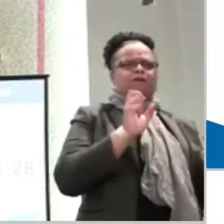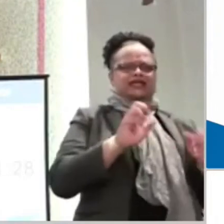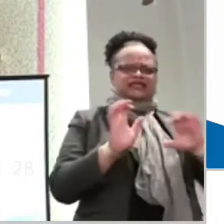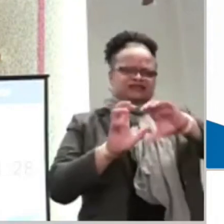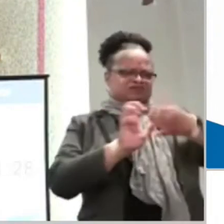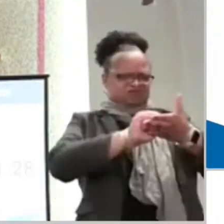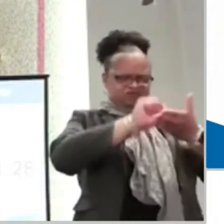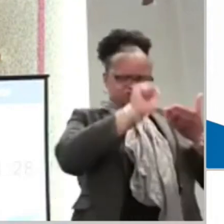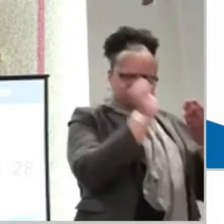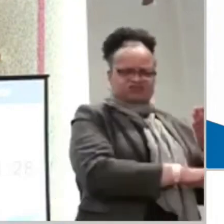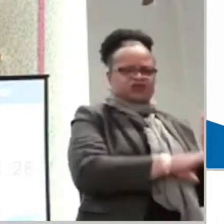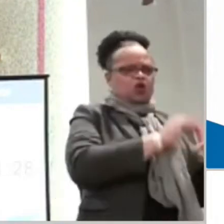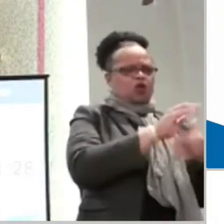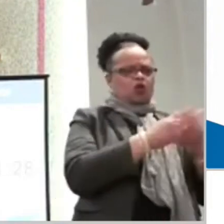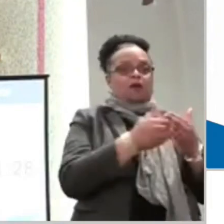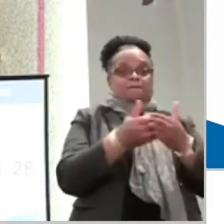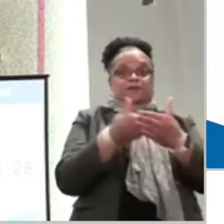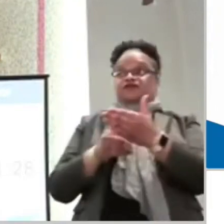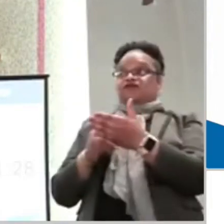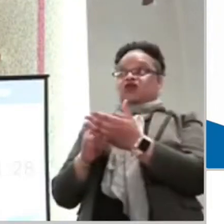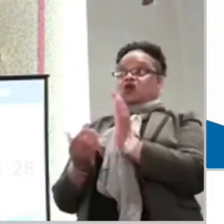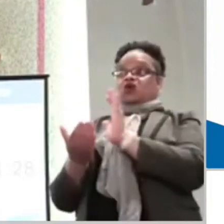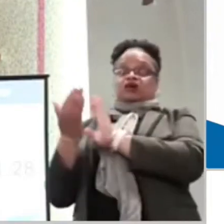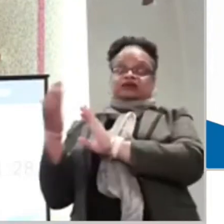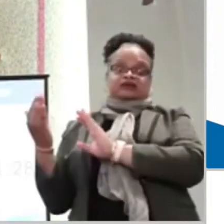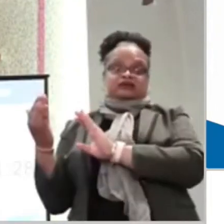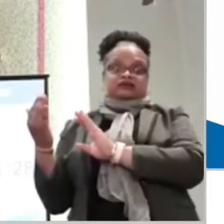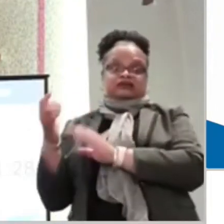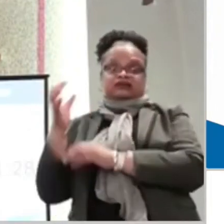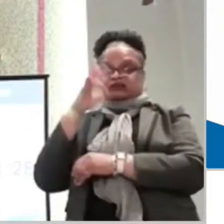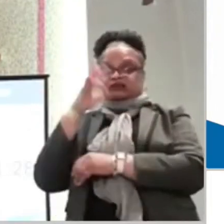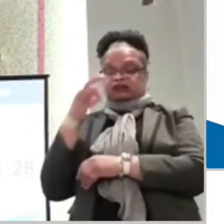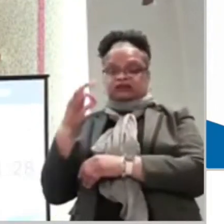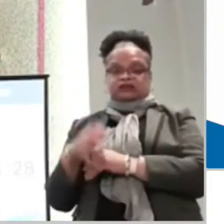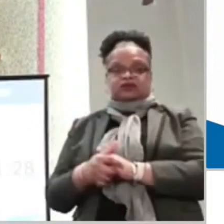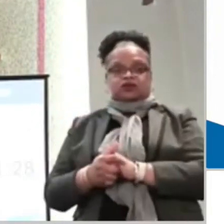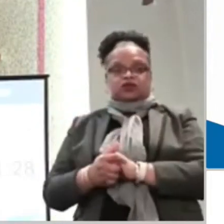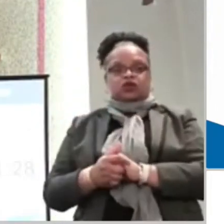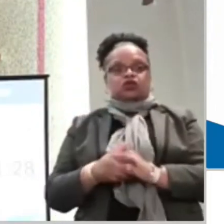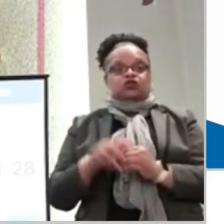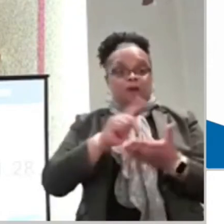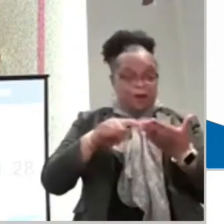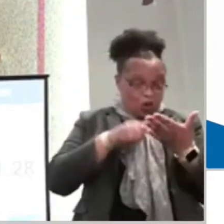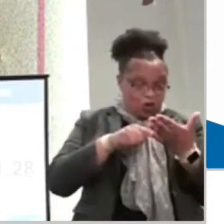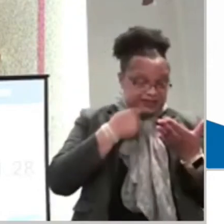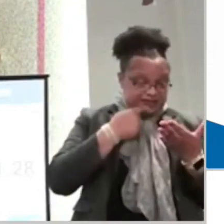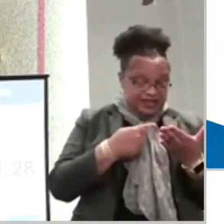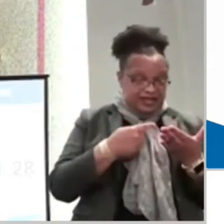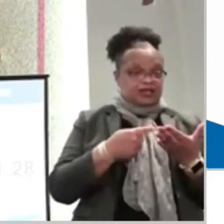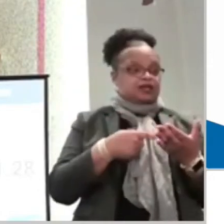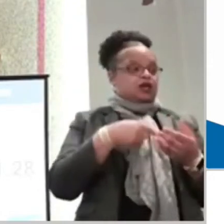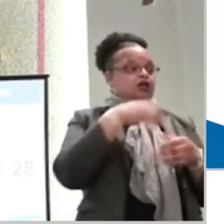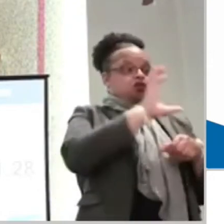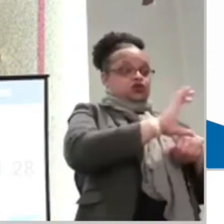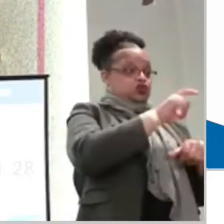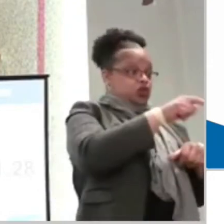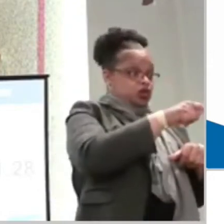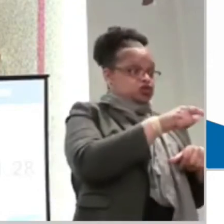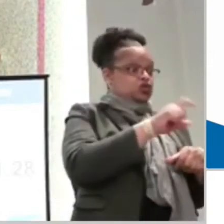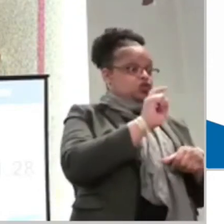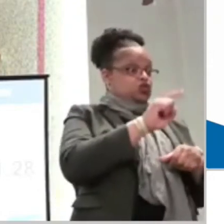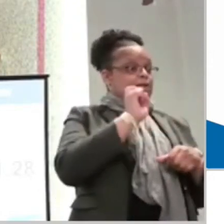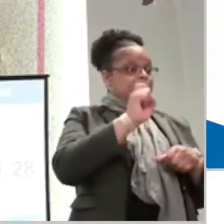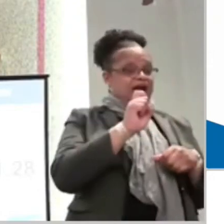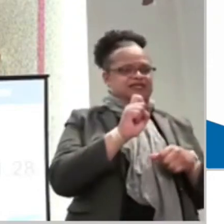get into deep thought before approaching the Lord's Supper. Therefore, Paul concludes to the Corinthians that they should